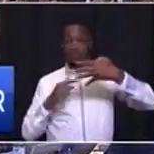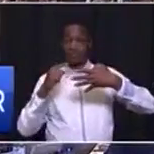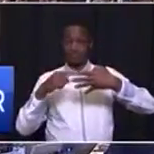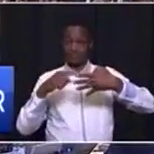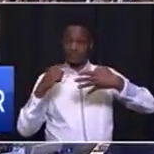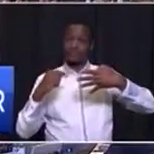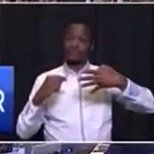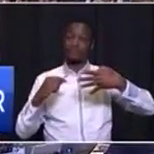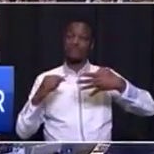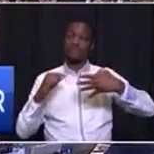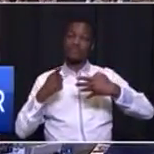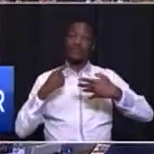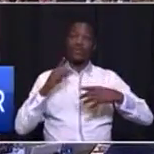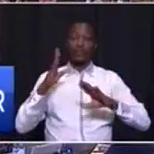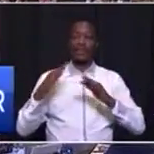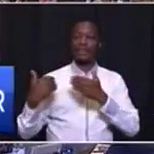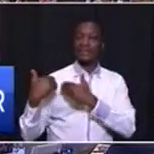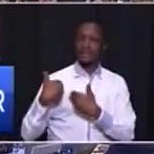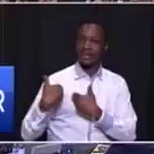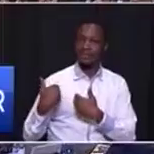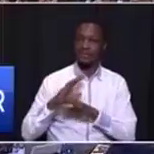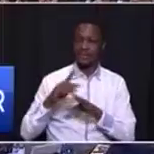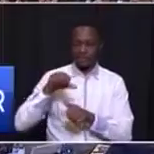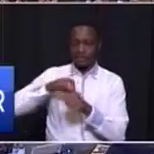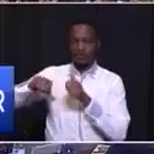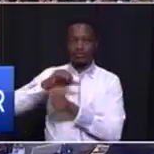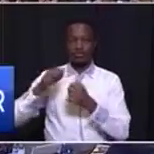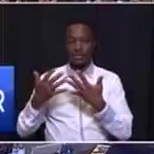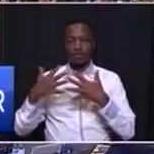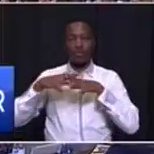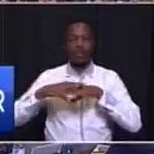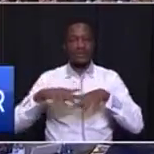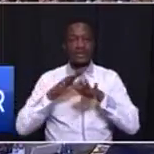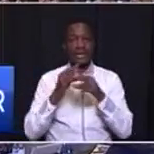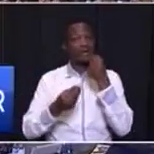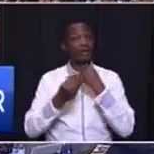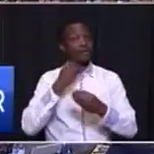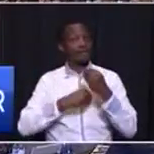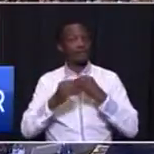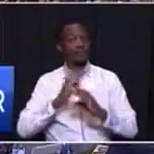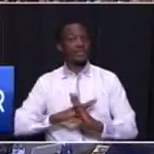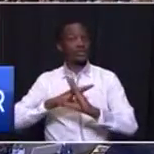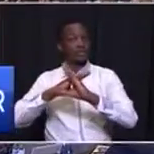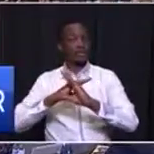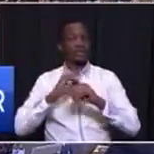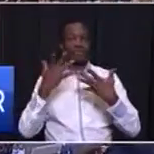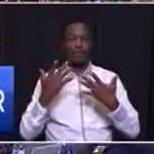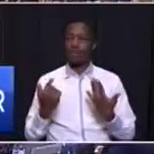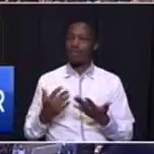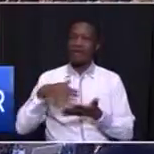be safety, social cohesion, and food security for vulnerable